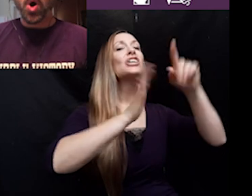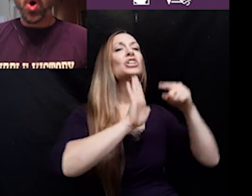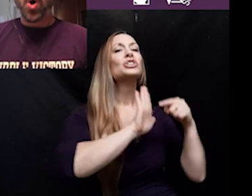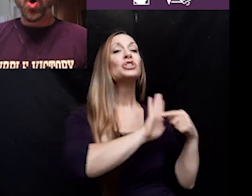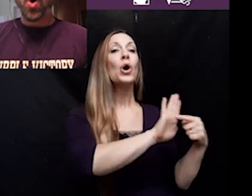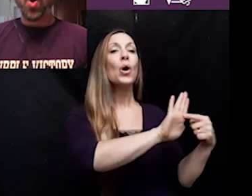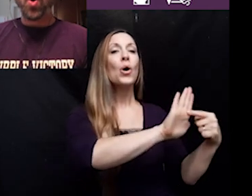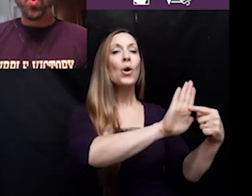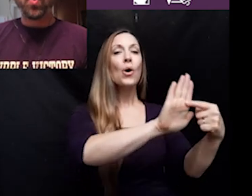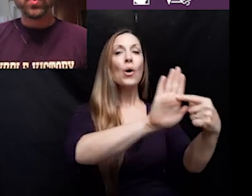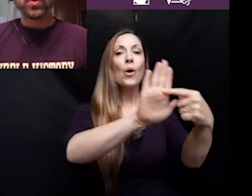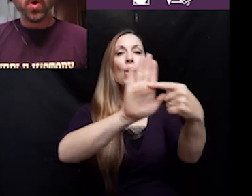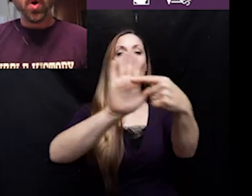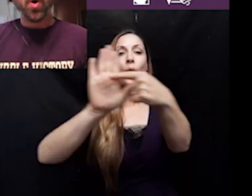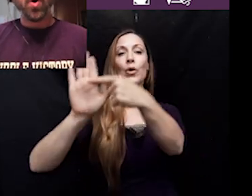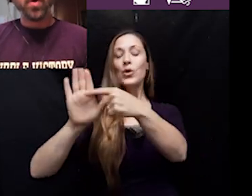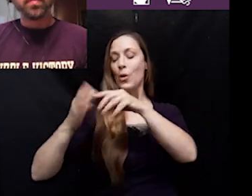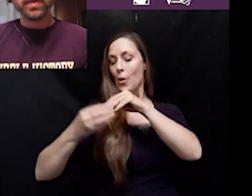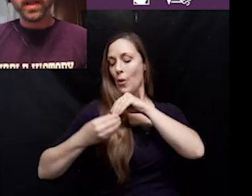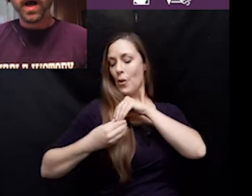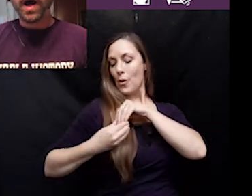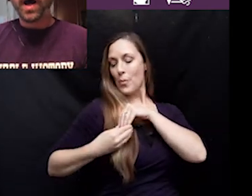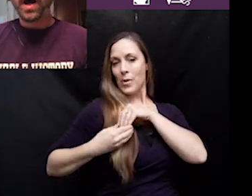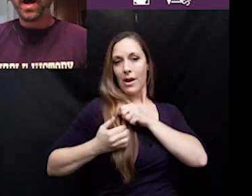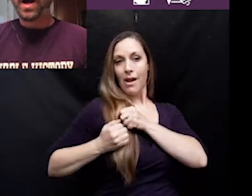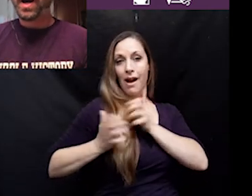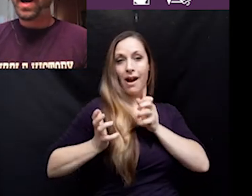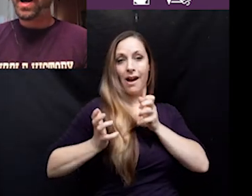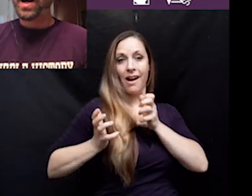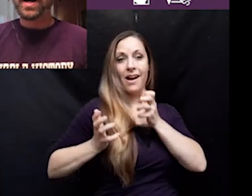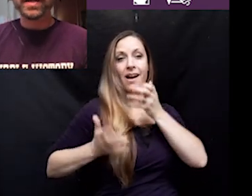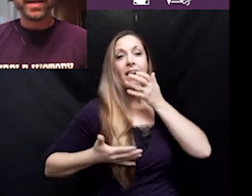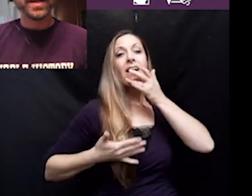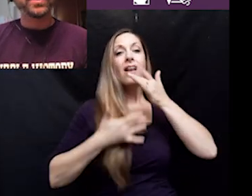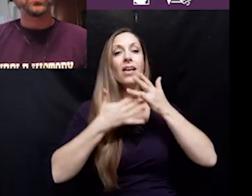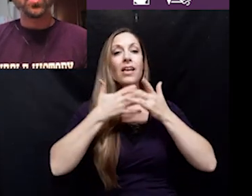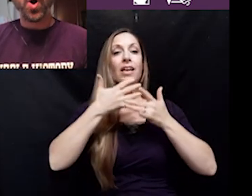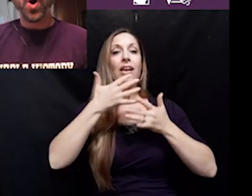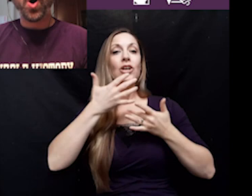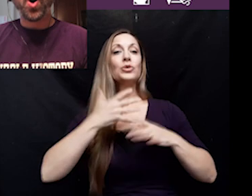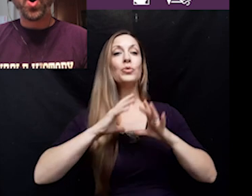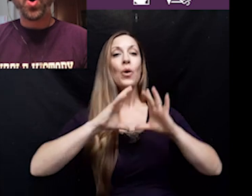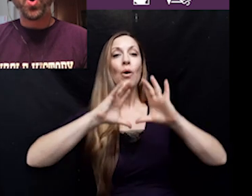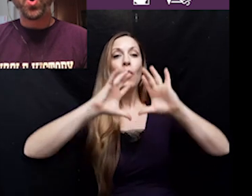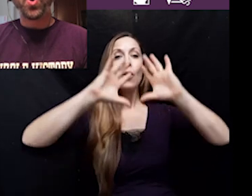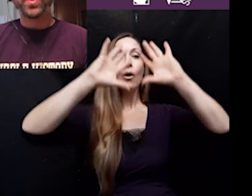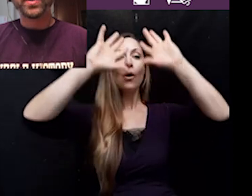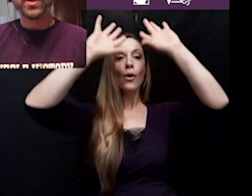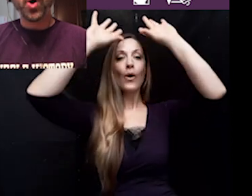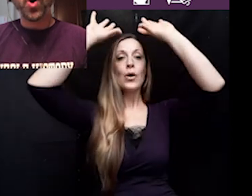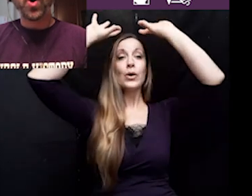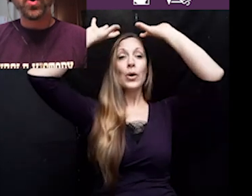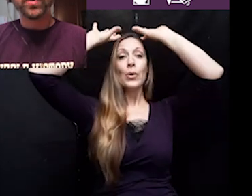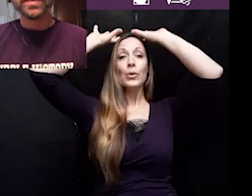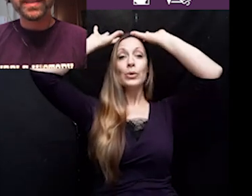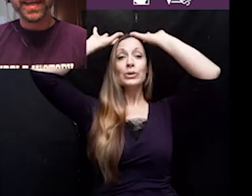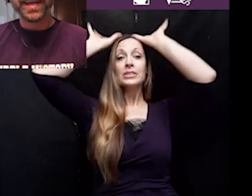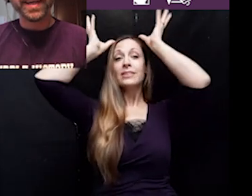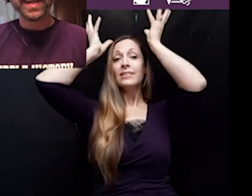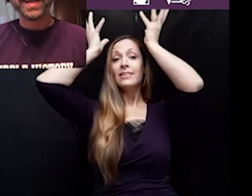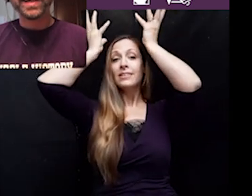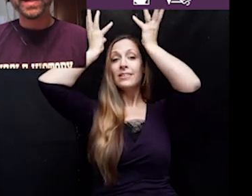Show your love. Show royal